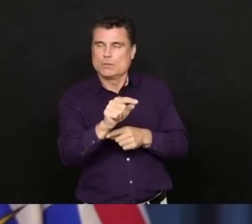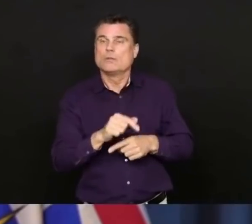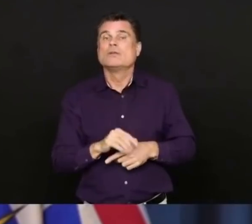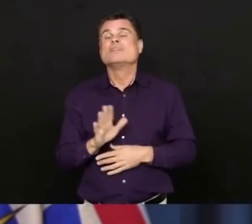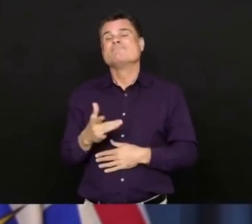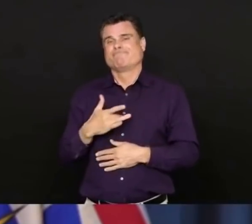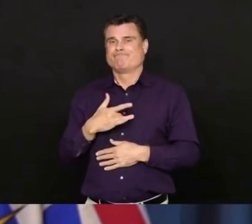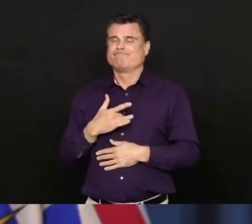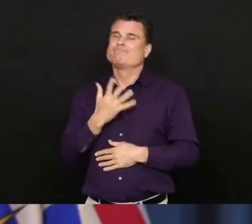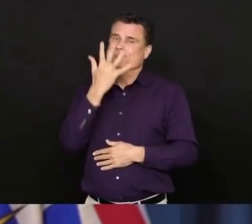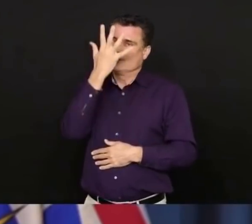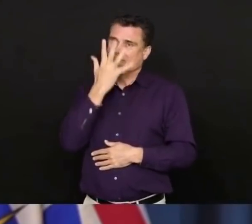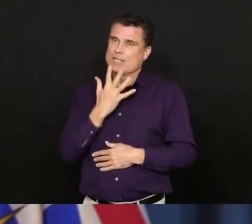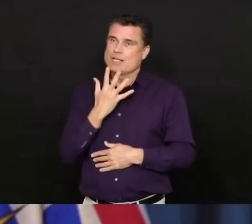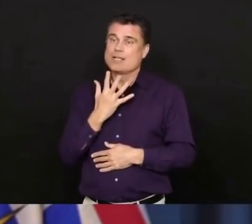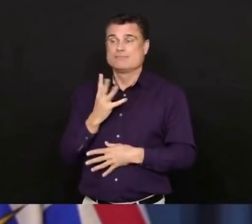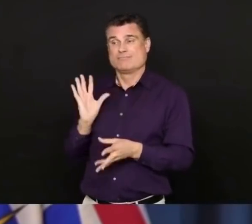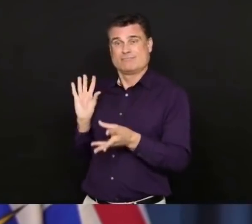And